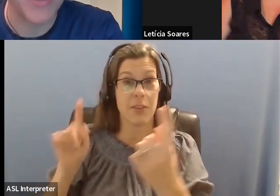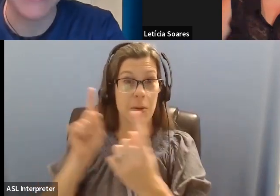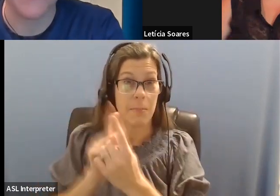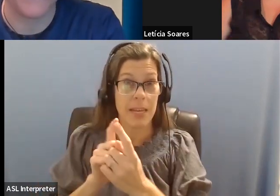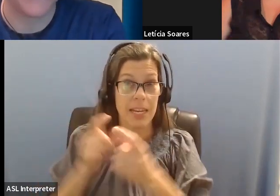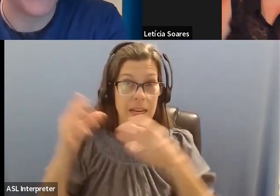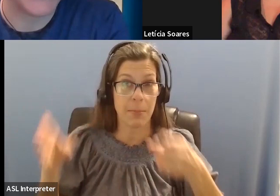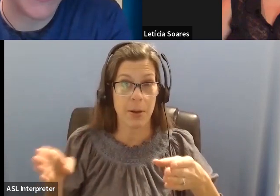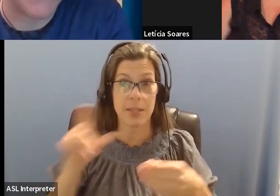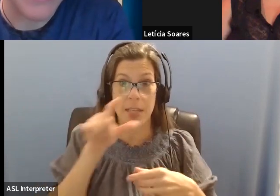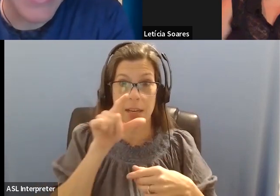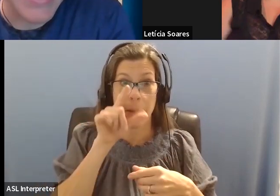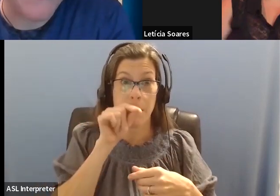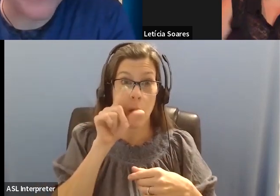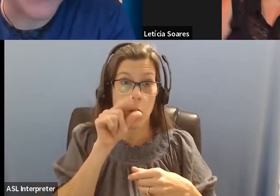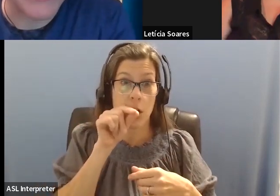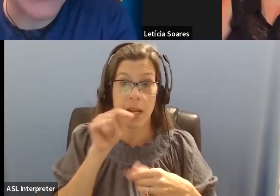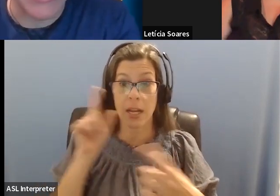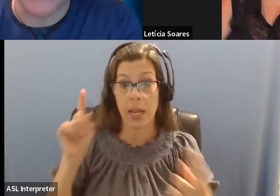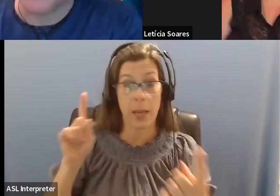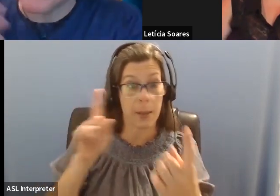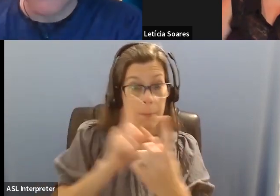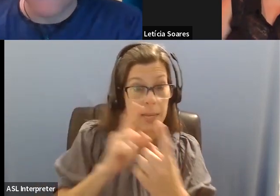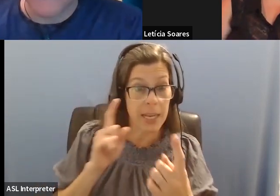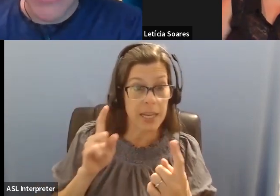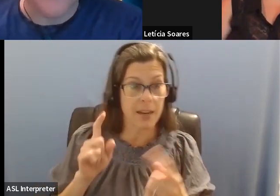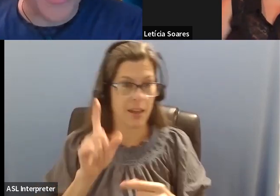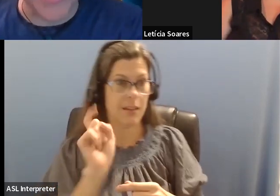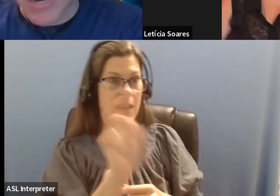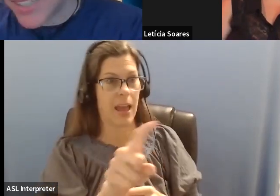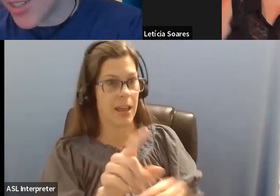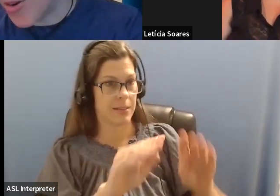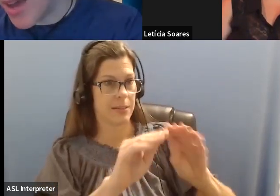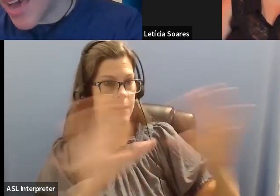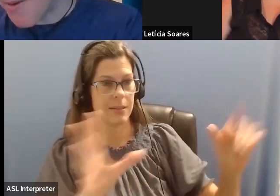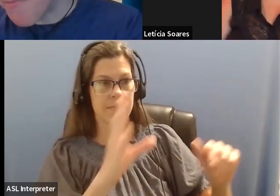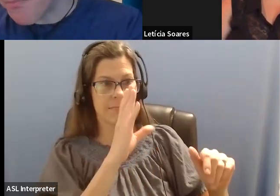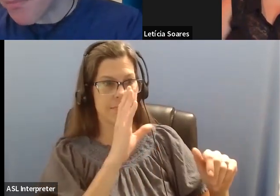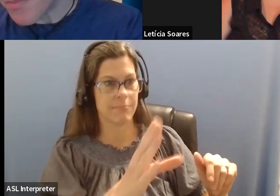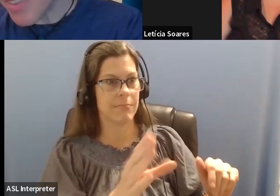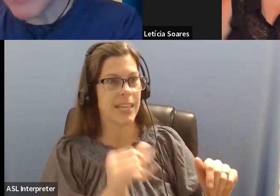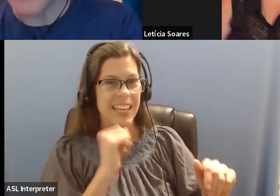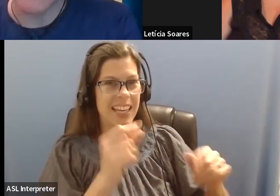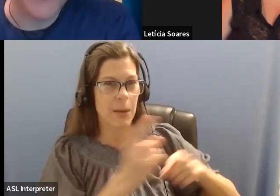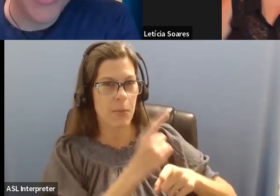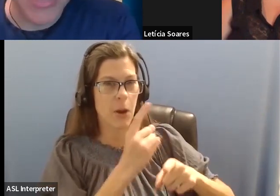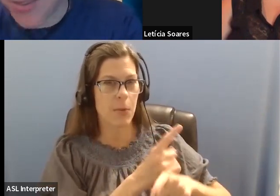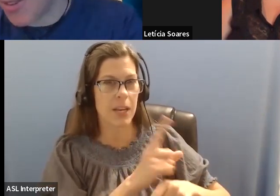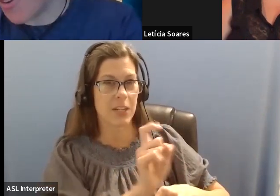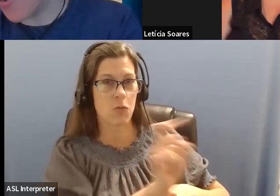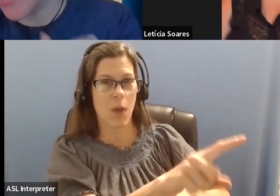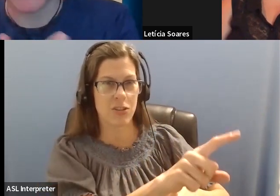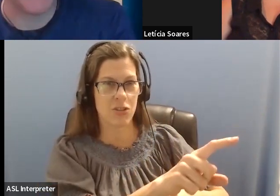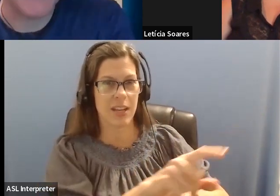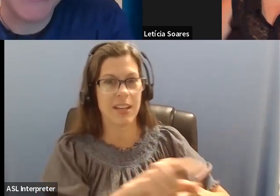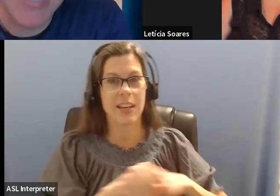place to ask them for the first time. Um, questions that are inappropriate. And so, um, just to let